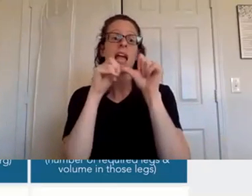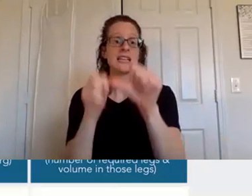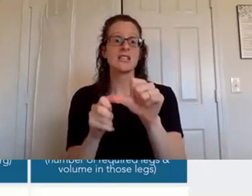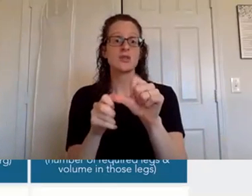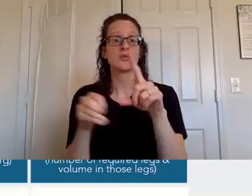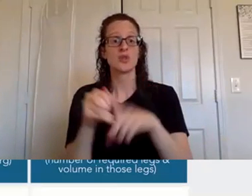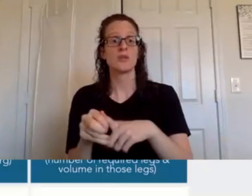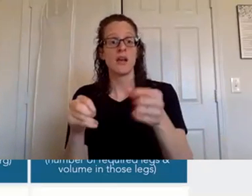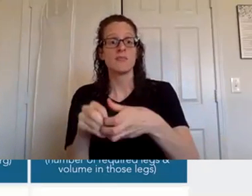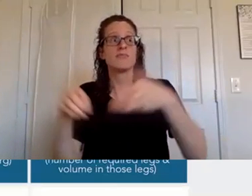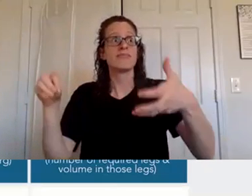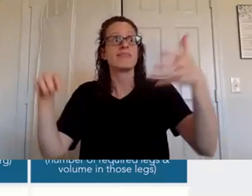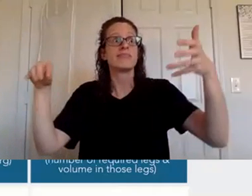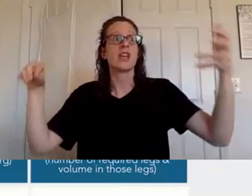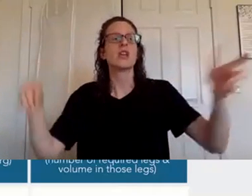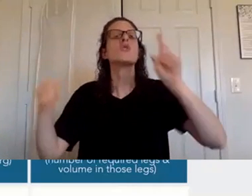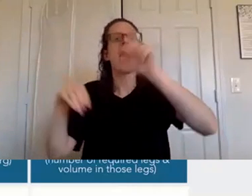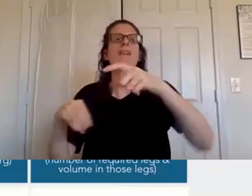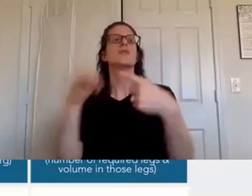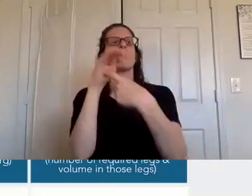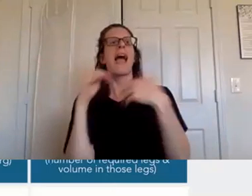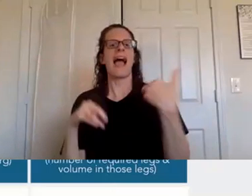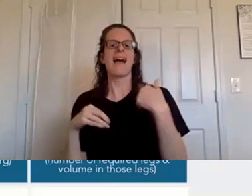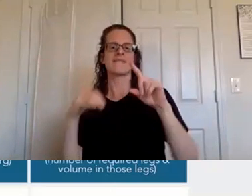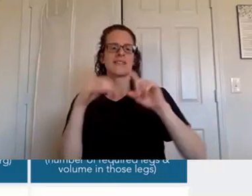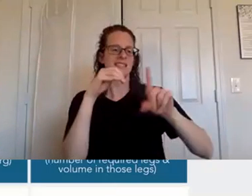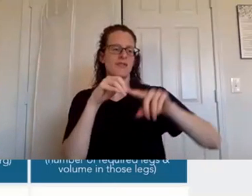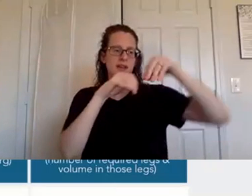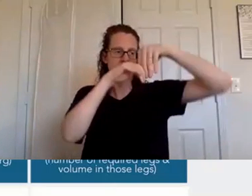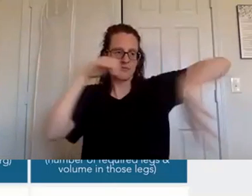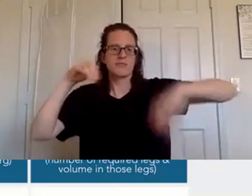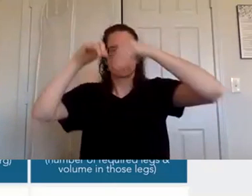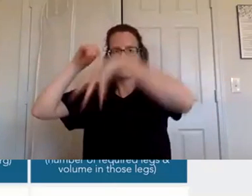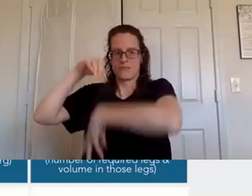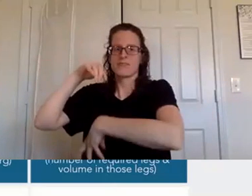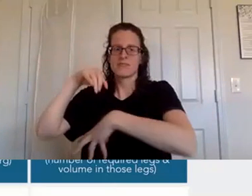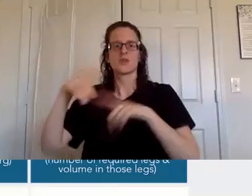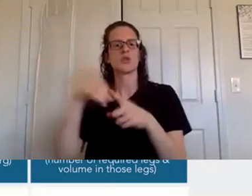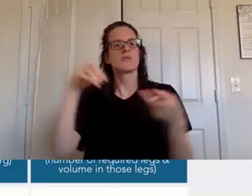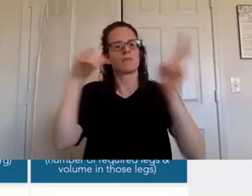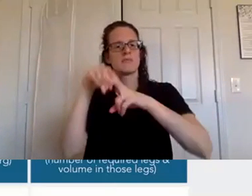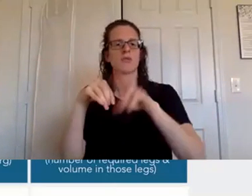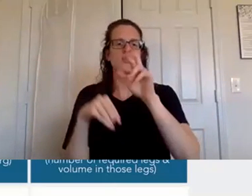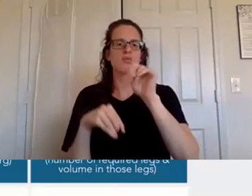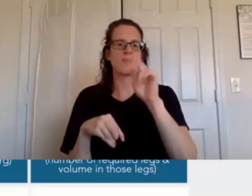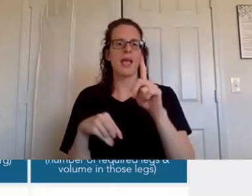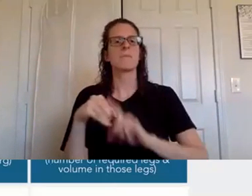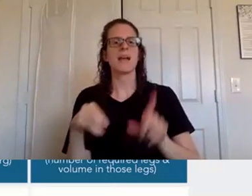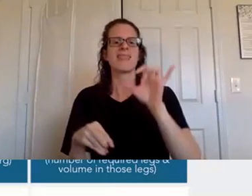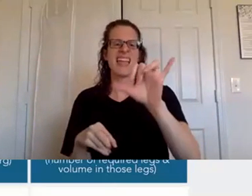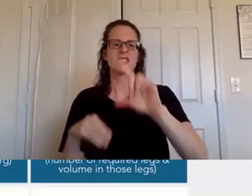and more where those legs come into play um but that right there is the basis for an amazing